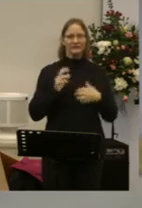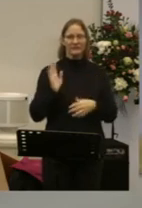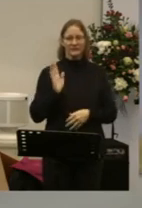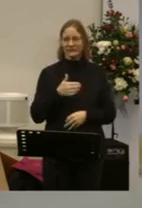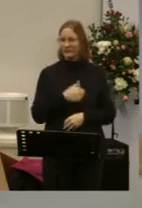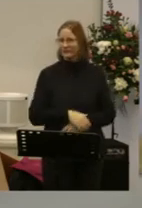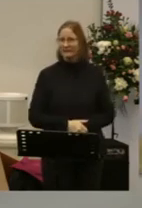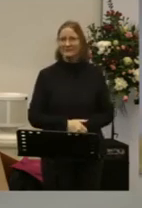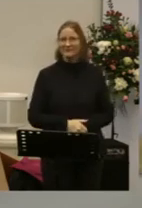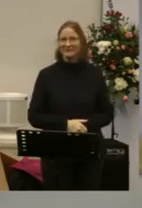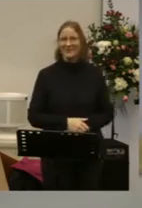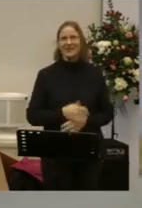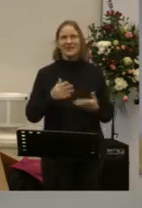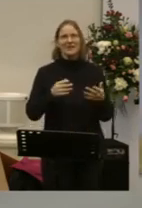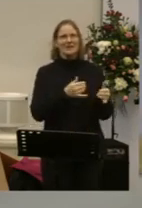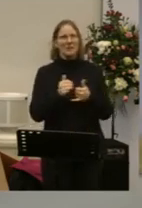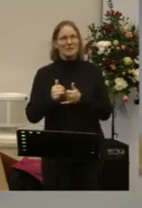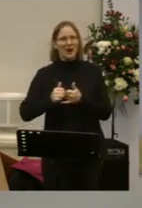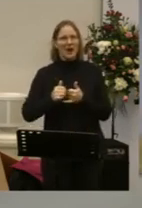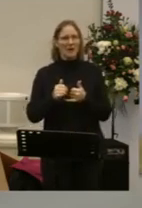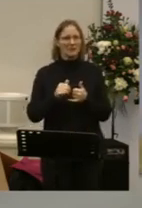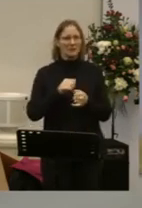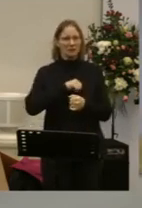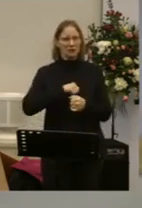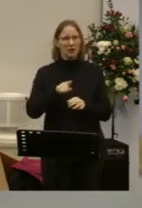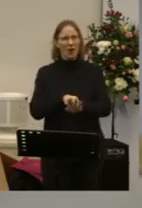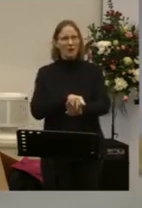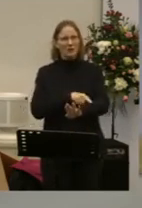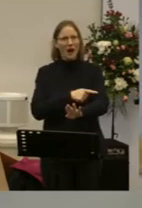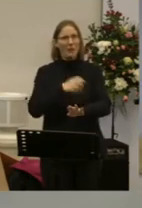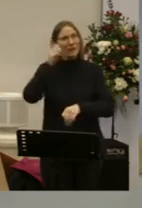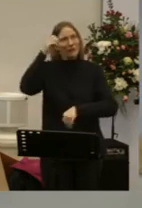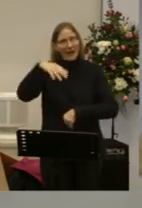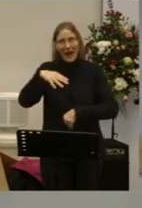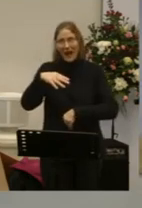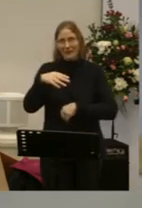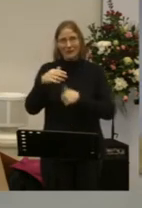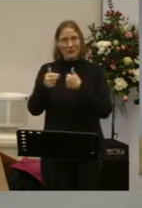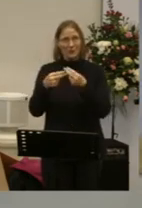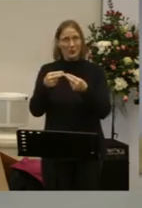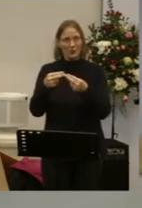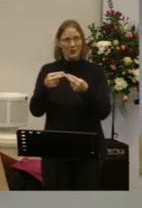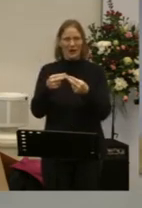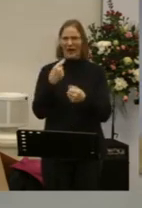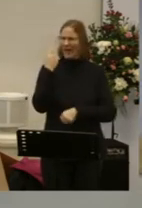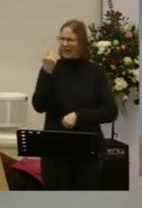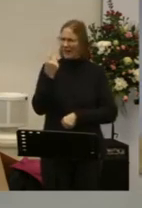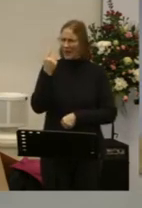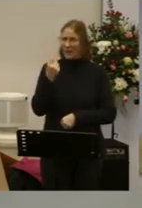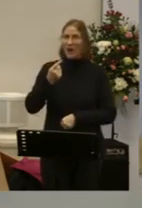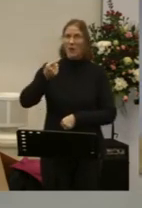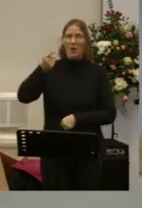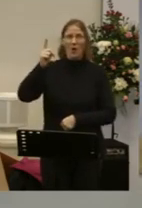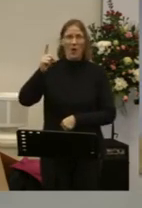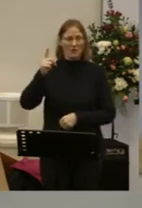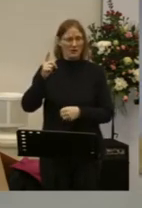Your faith is Just what an astonishing thing God has done for you Just what Do